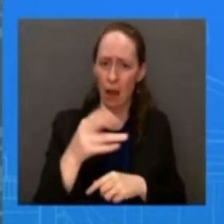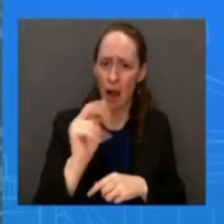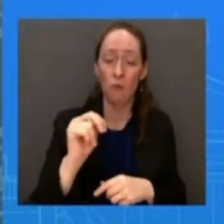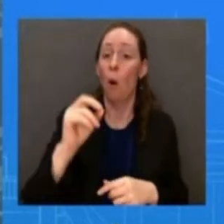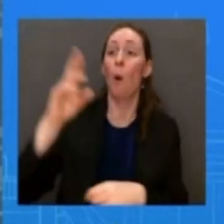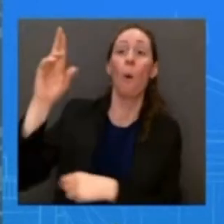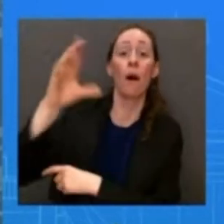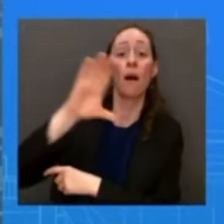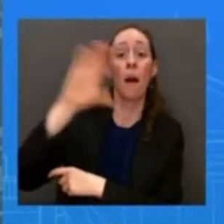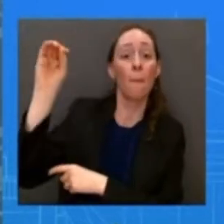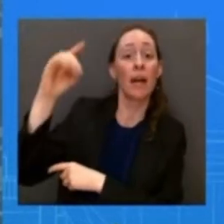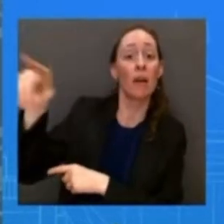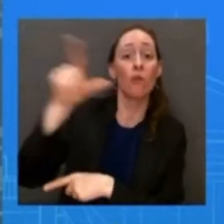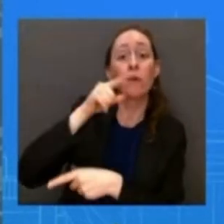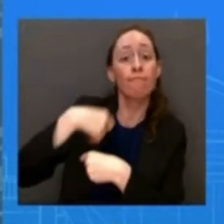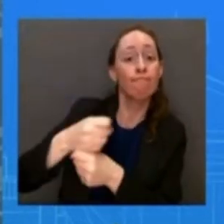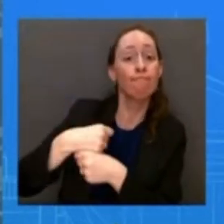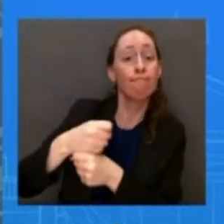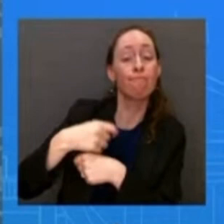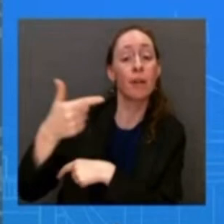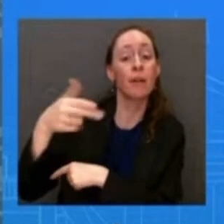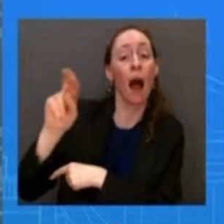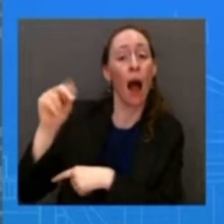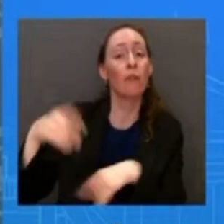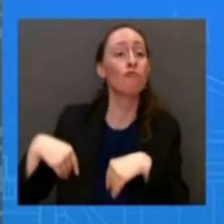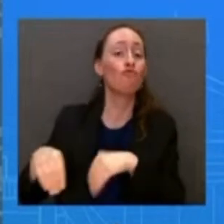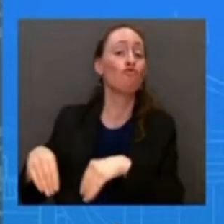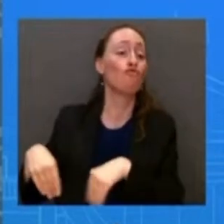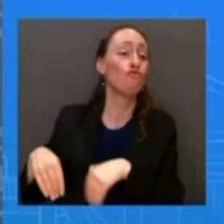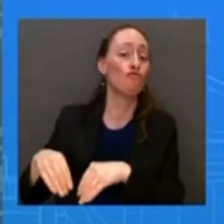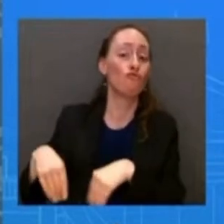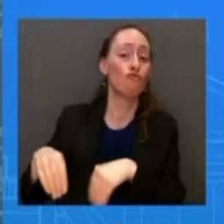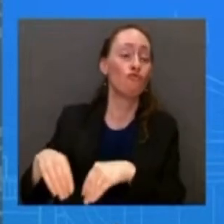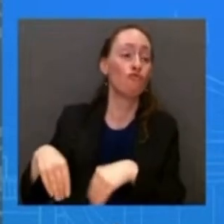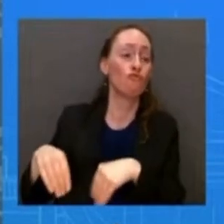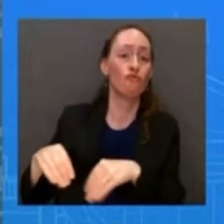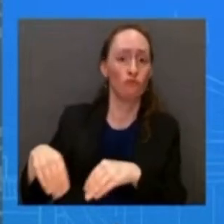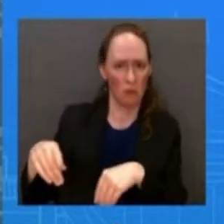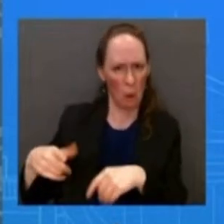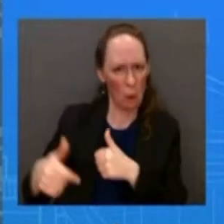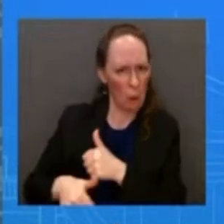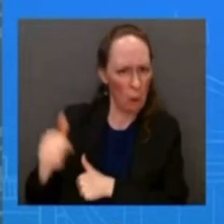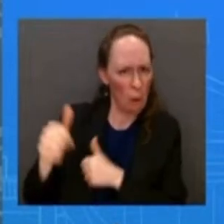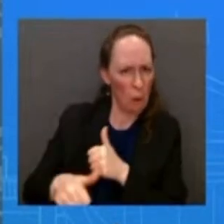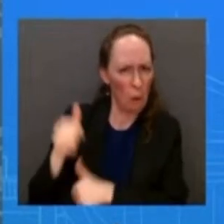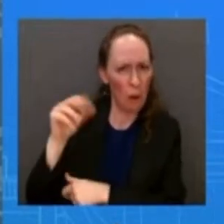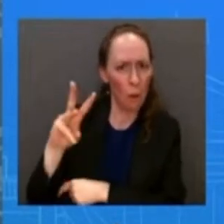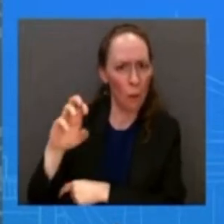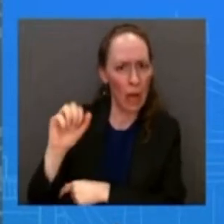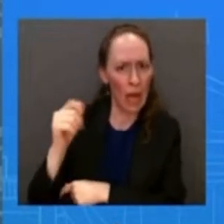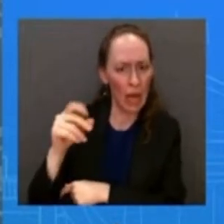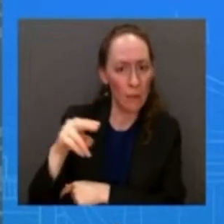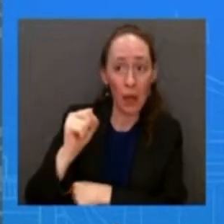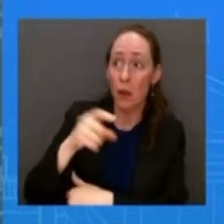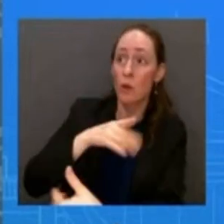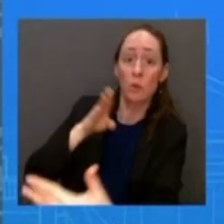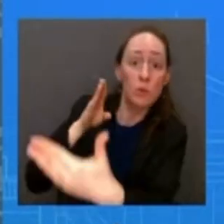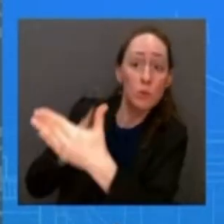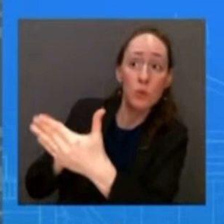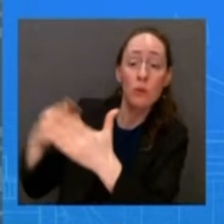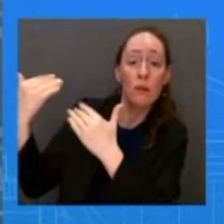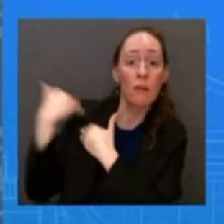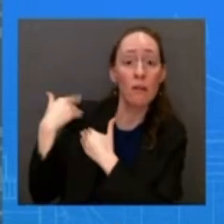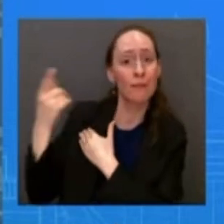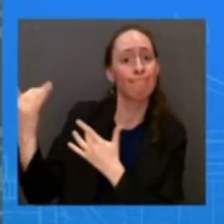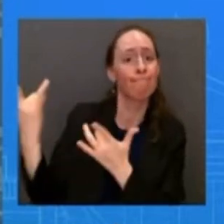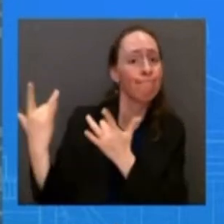of war on our streets we owe it all to those we've lost and to all those left behind to grieve to